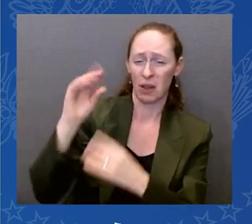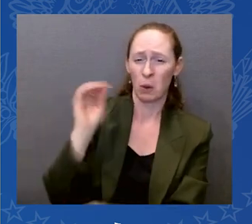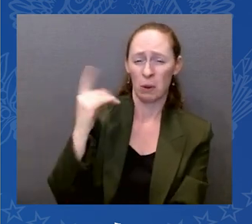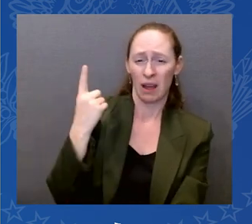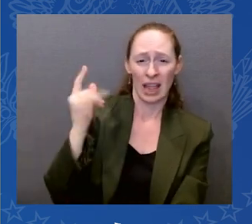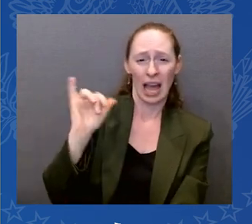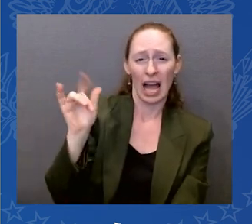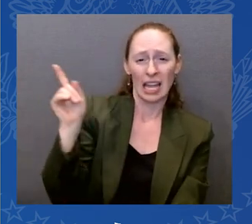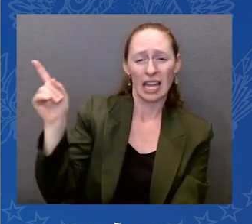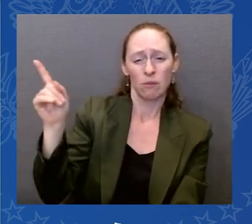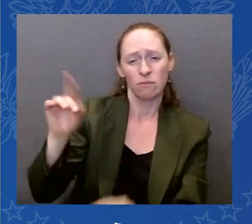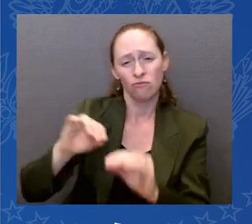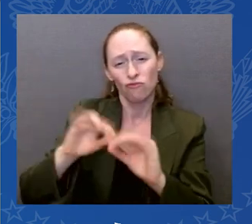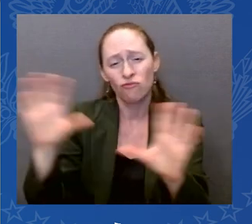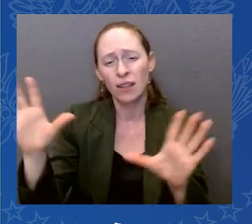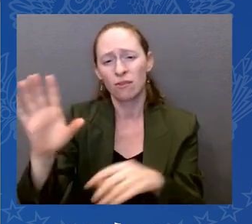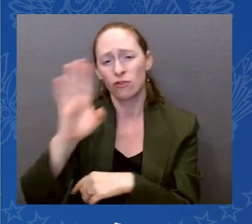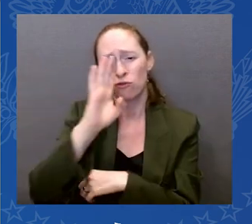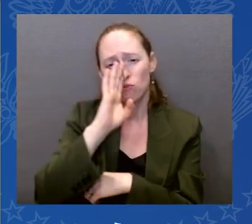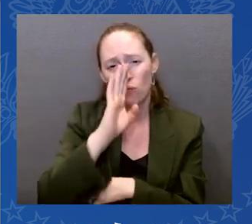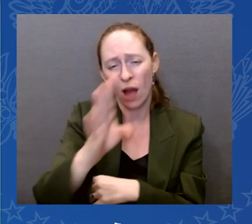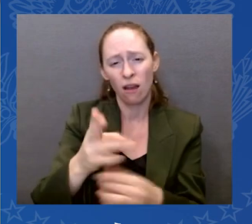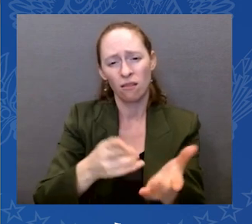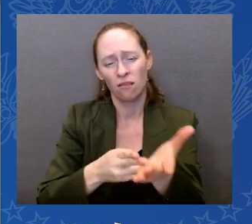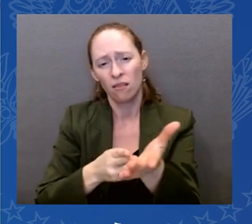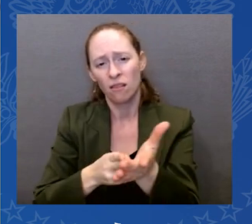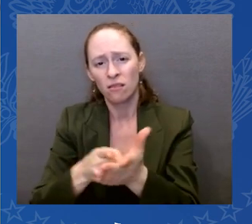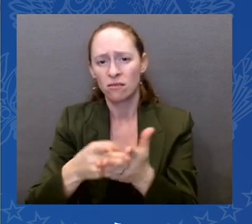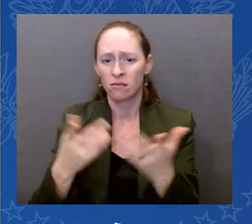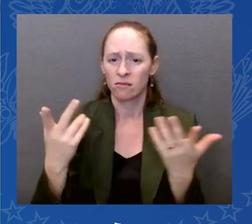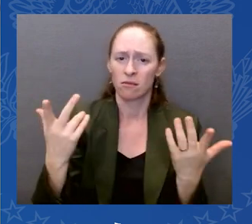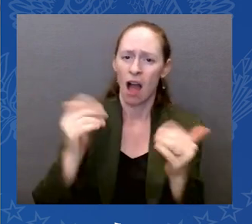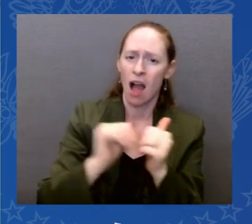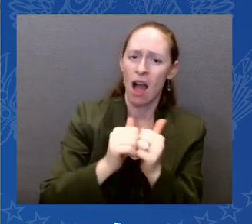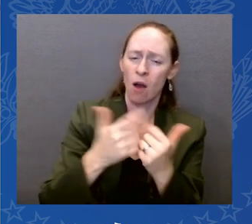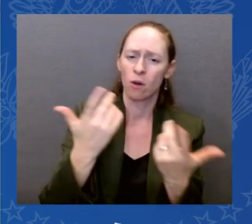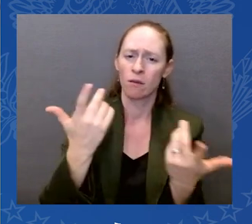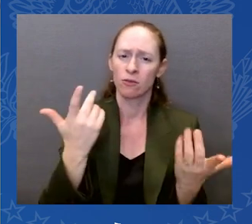living a life of dignity and security than Joseph Biden.